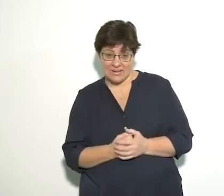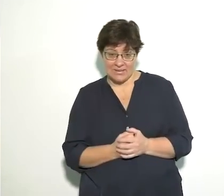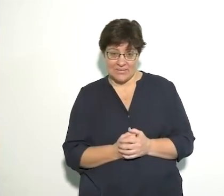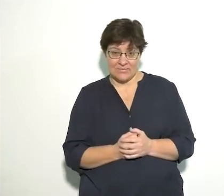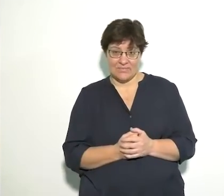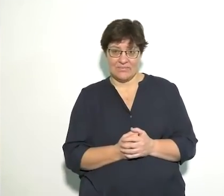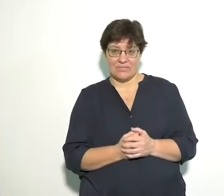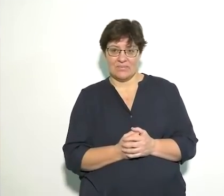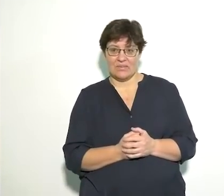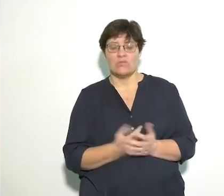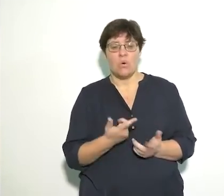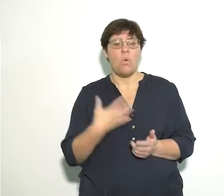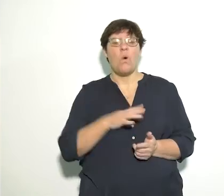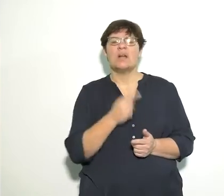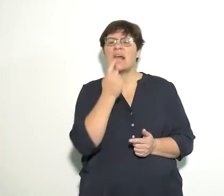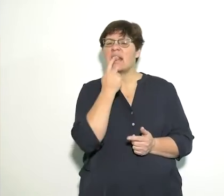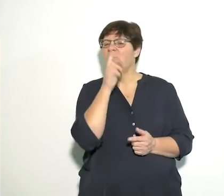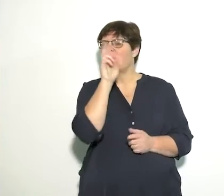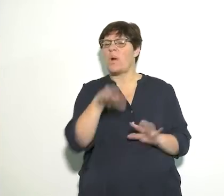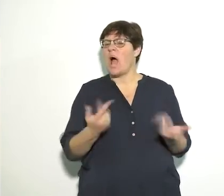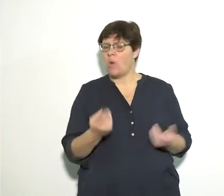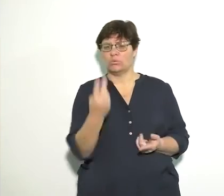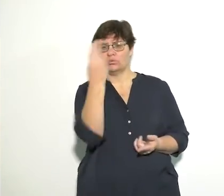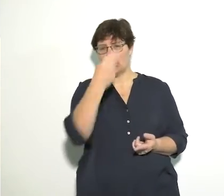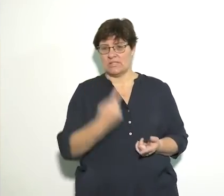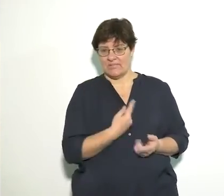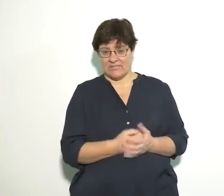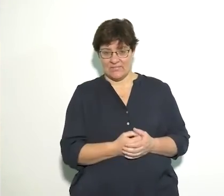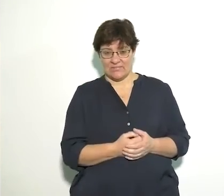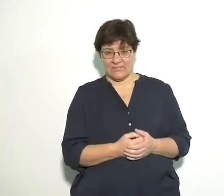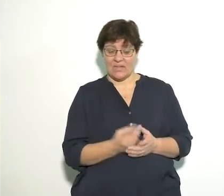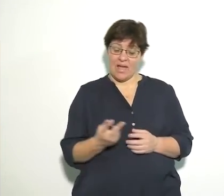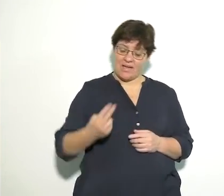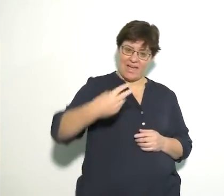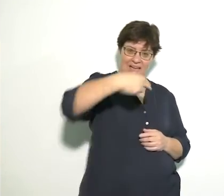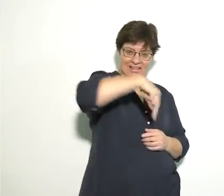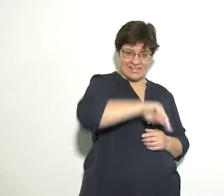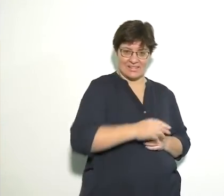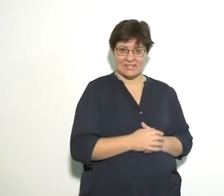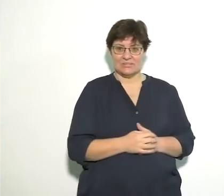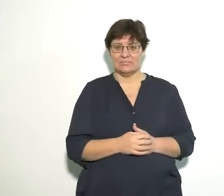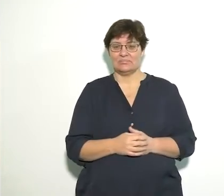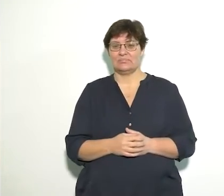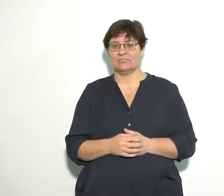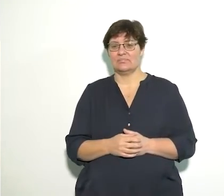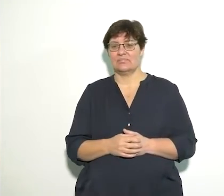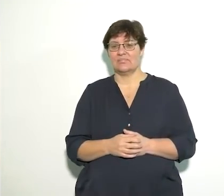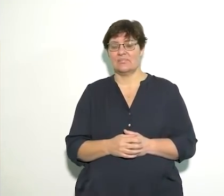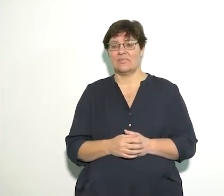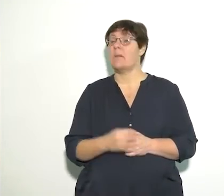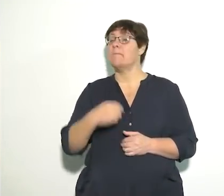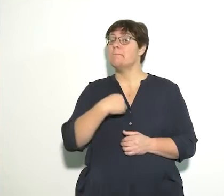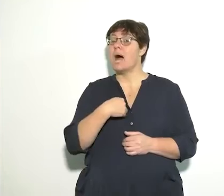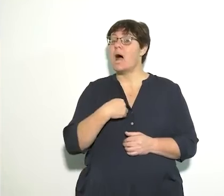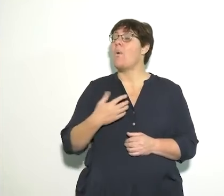So you can draw how you want your tongue to look and then cut it out. I've already cut one out and